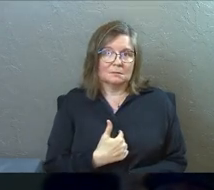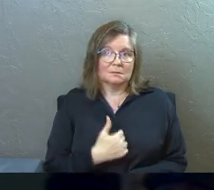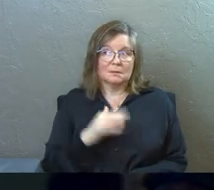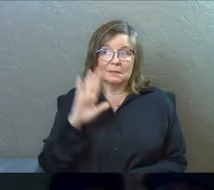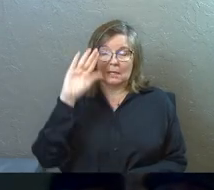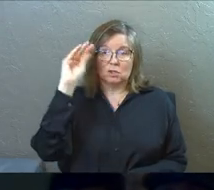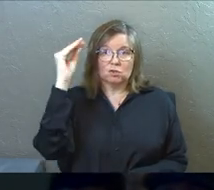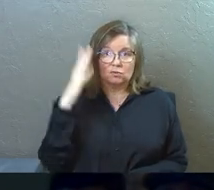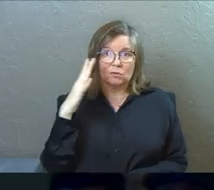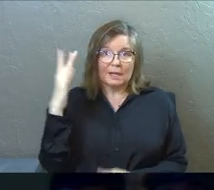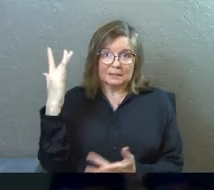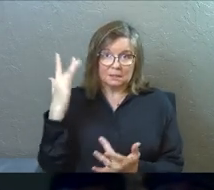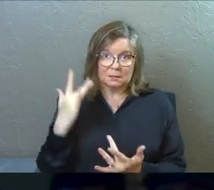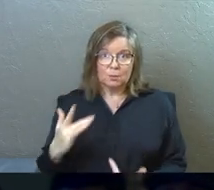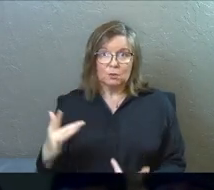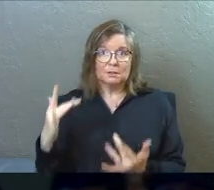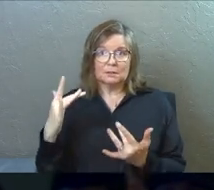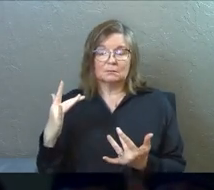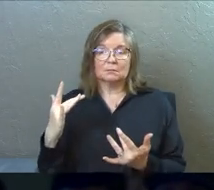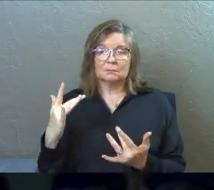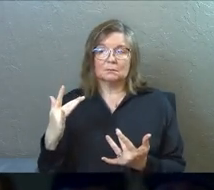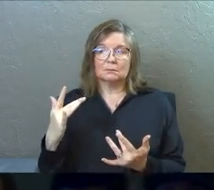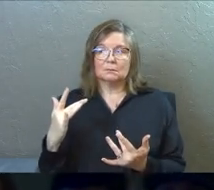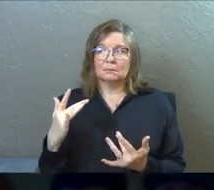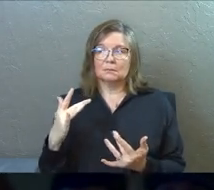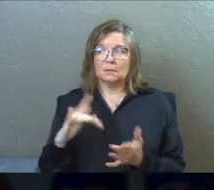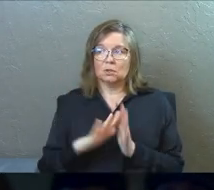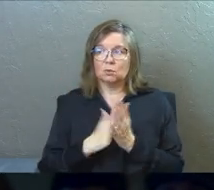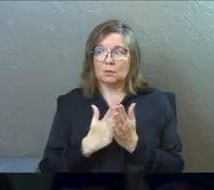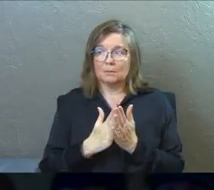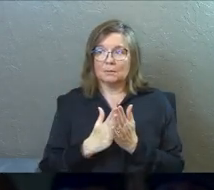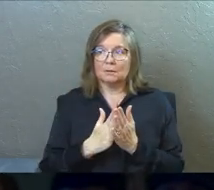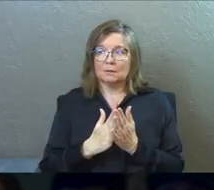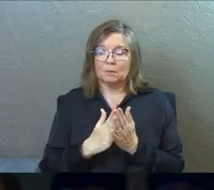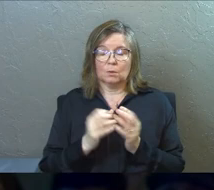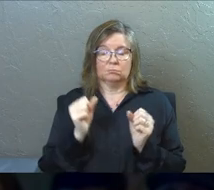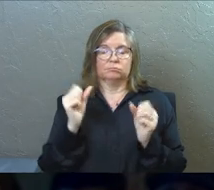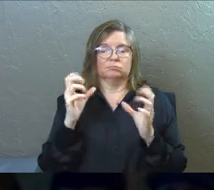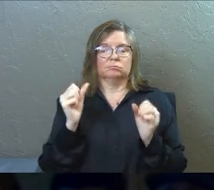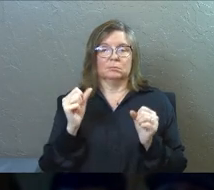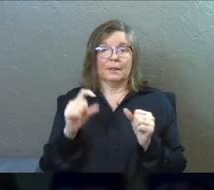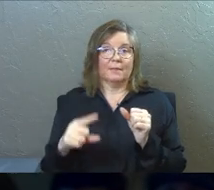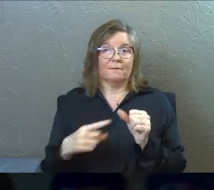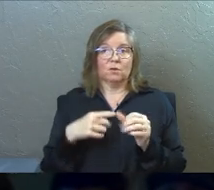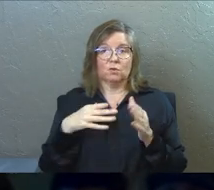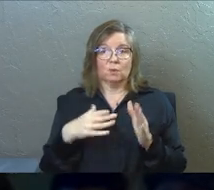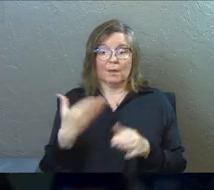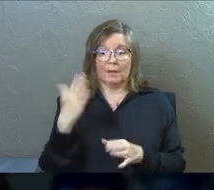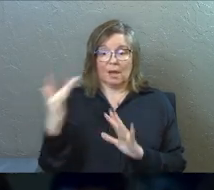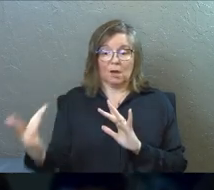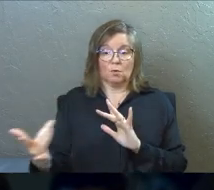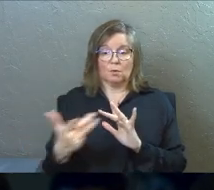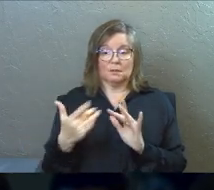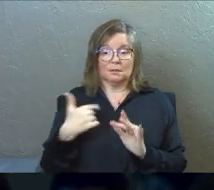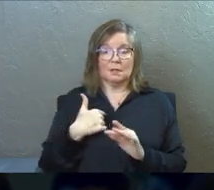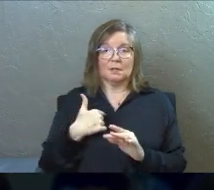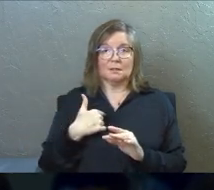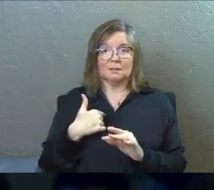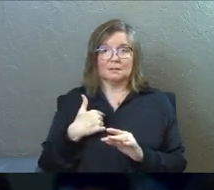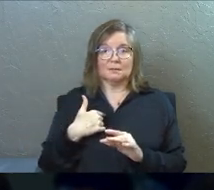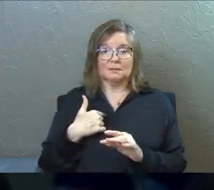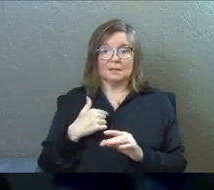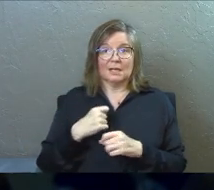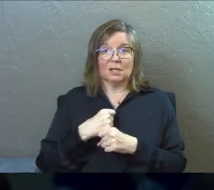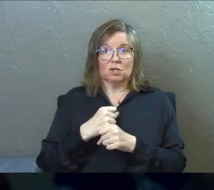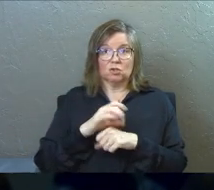In his grace, in his mercy, this scripture is just about to blow you away. The very first way that God reaches out to us is the credibility